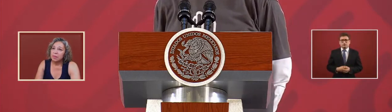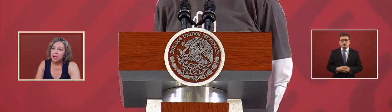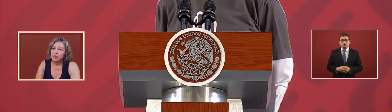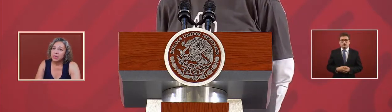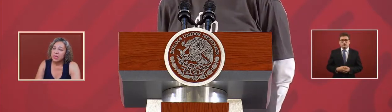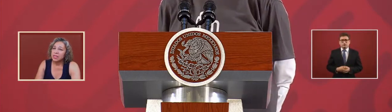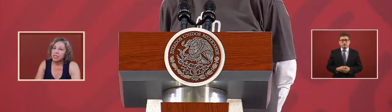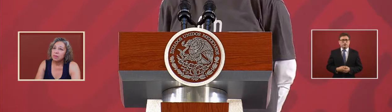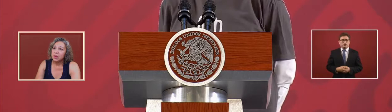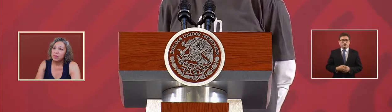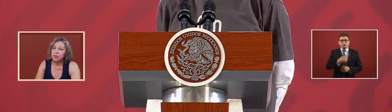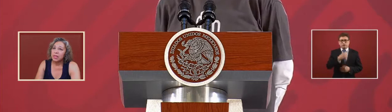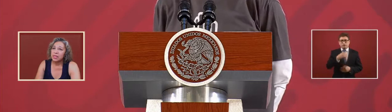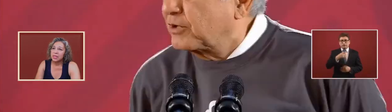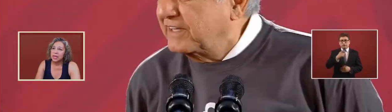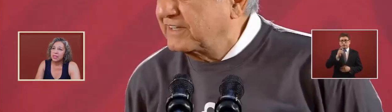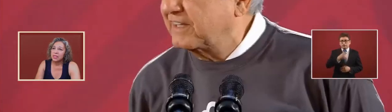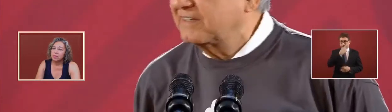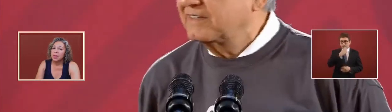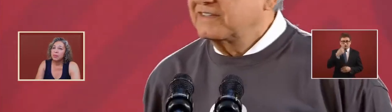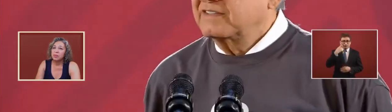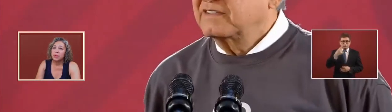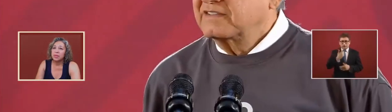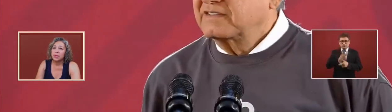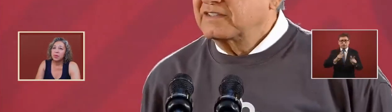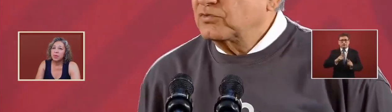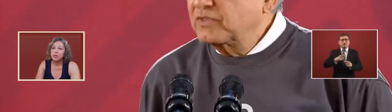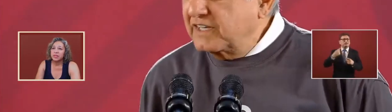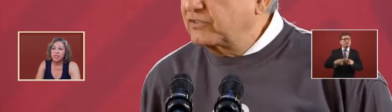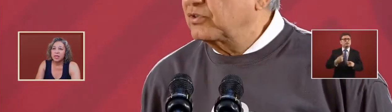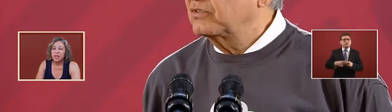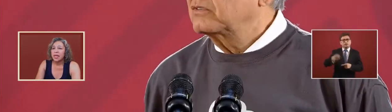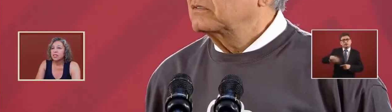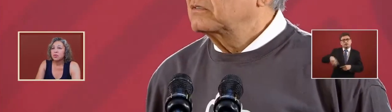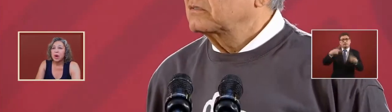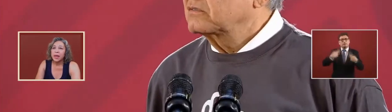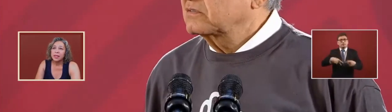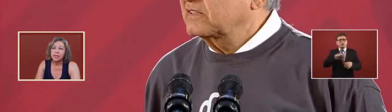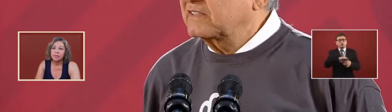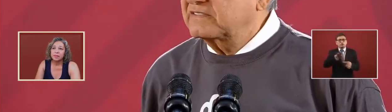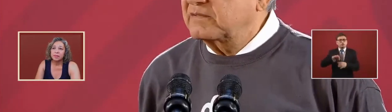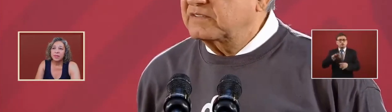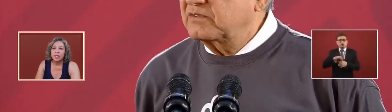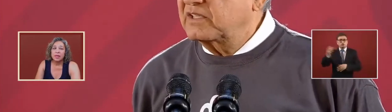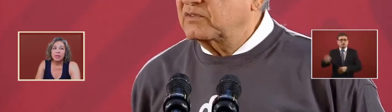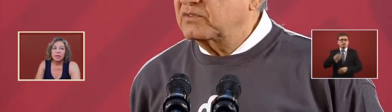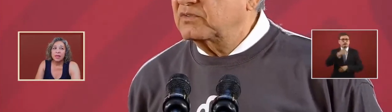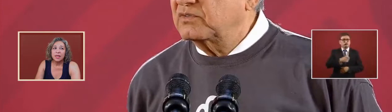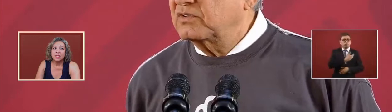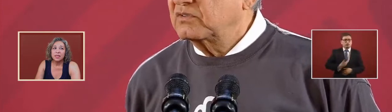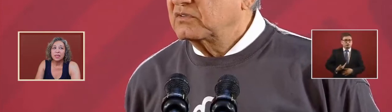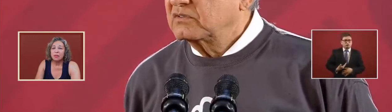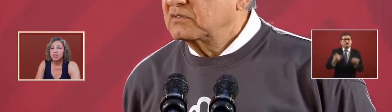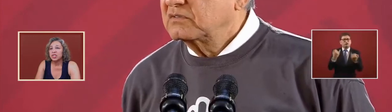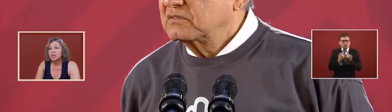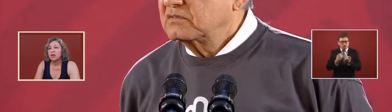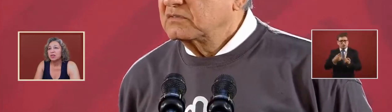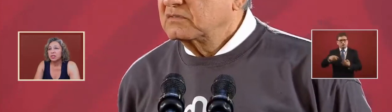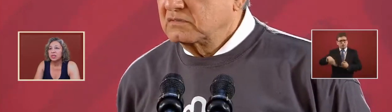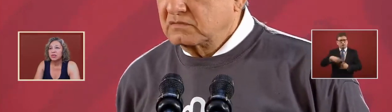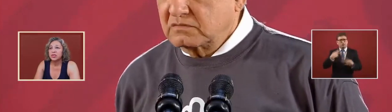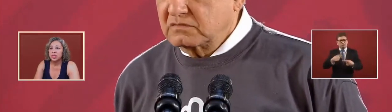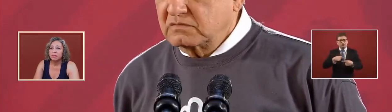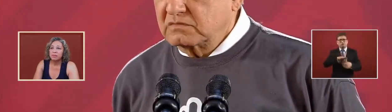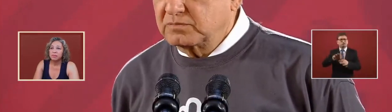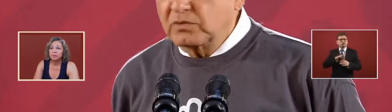in democracy it's the people that decides the people put it's a right that is established in the